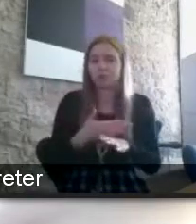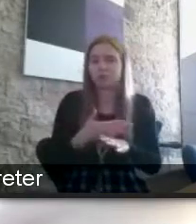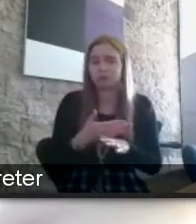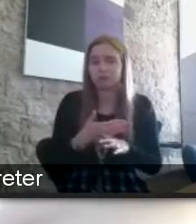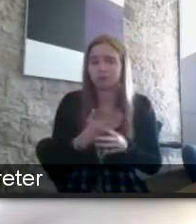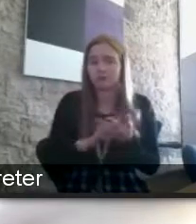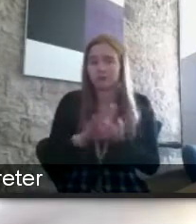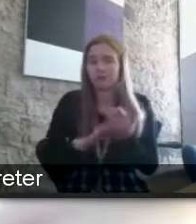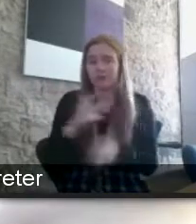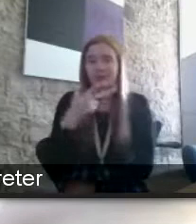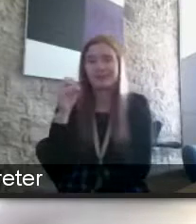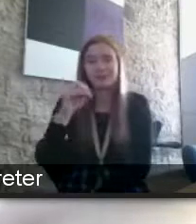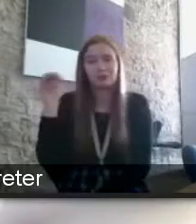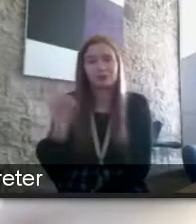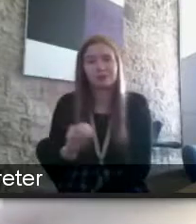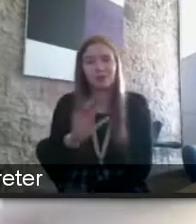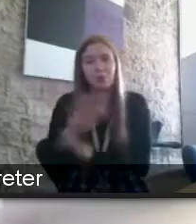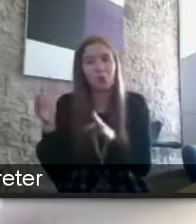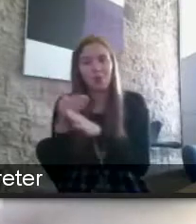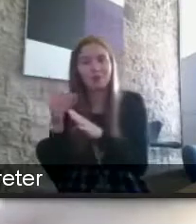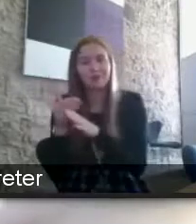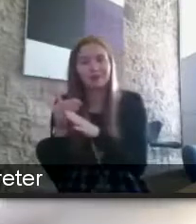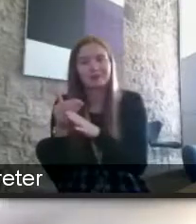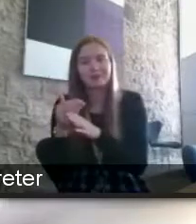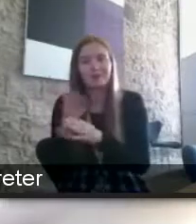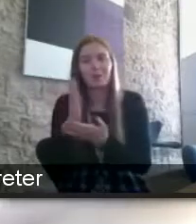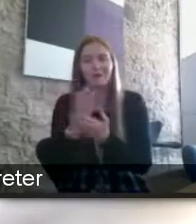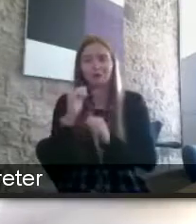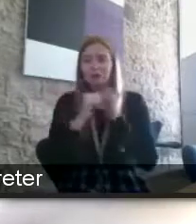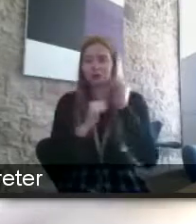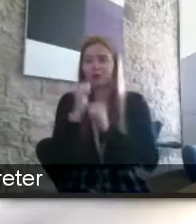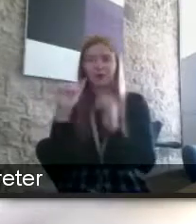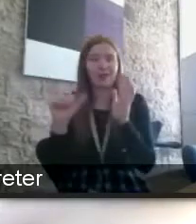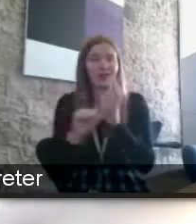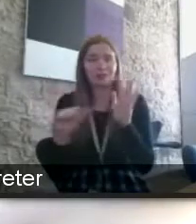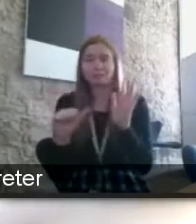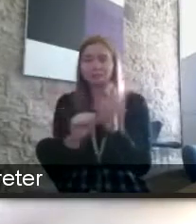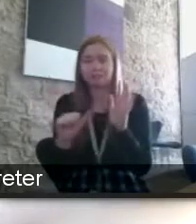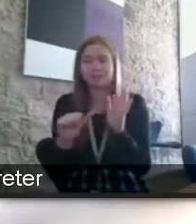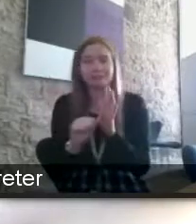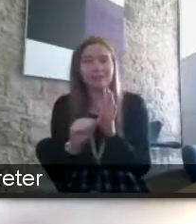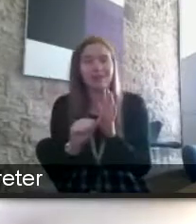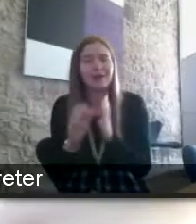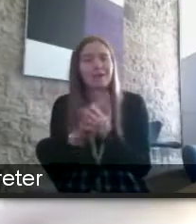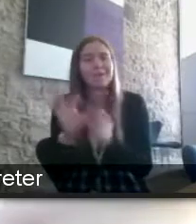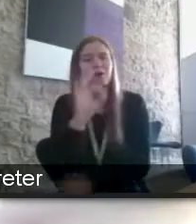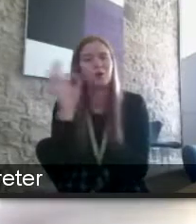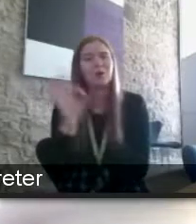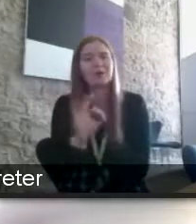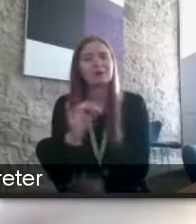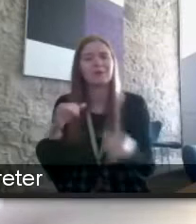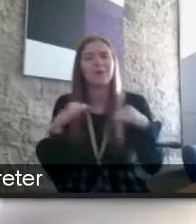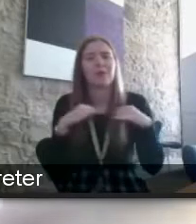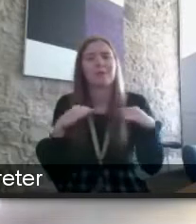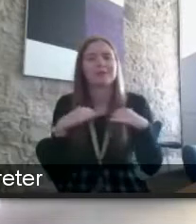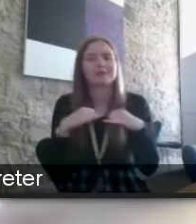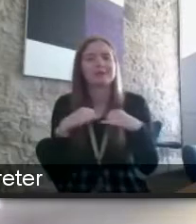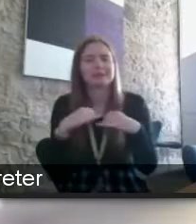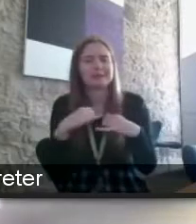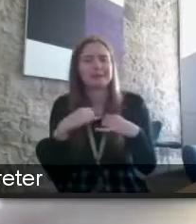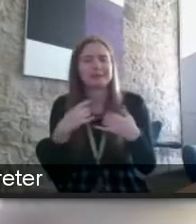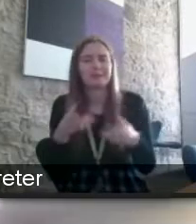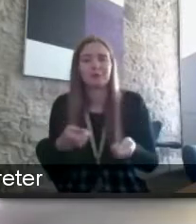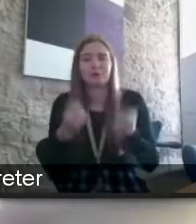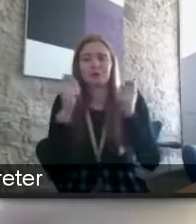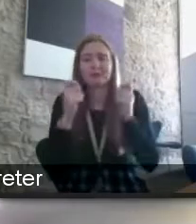about 80 we've got a major structural problem here so the question of employability that has been raised